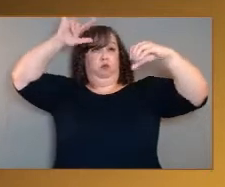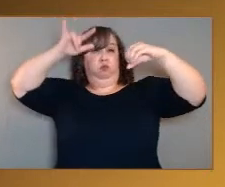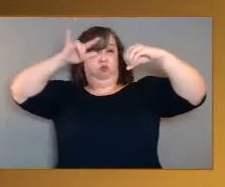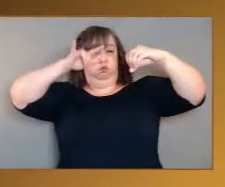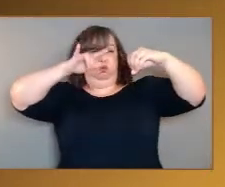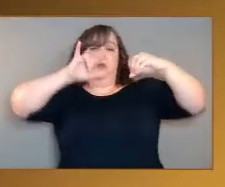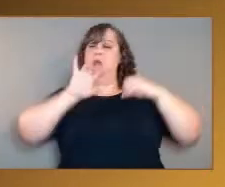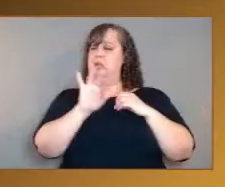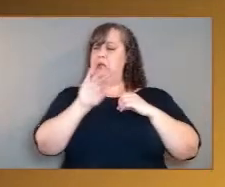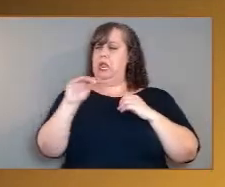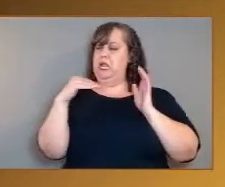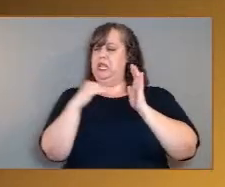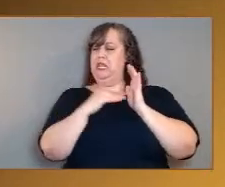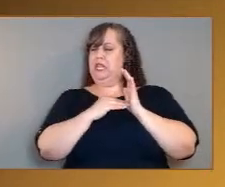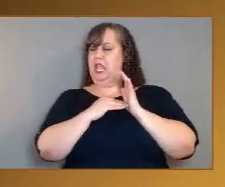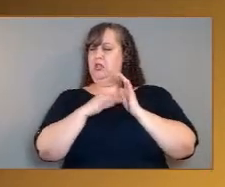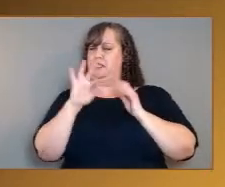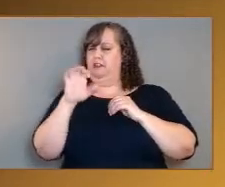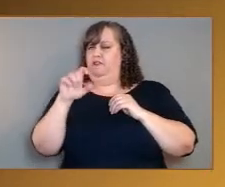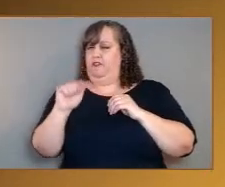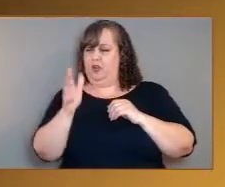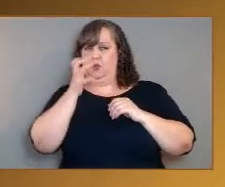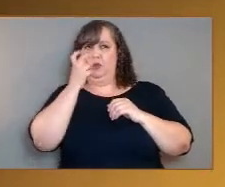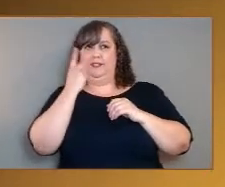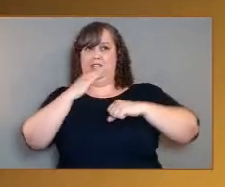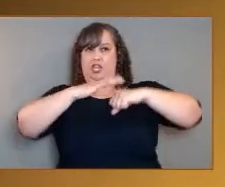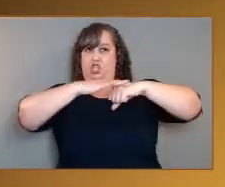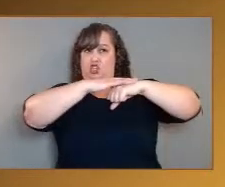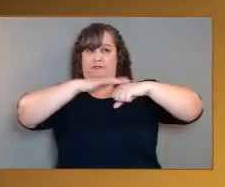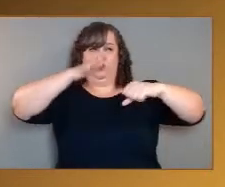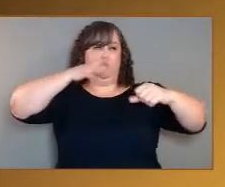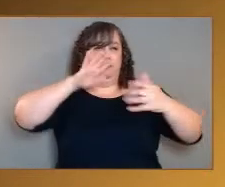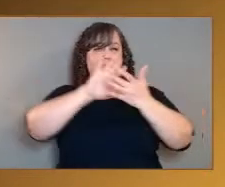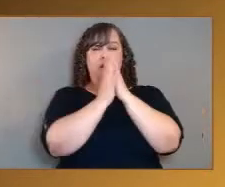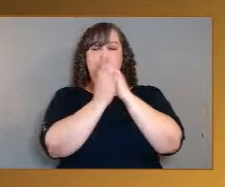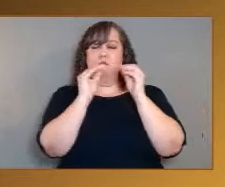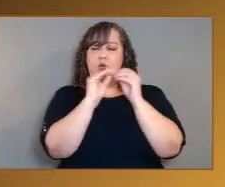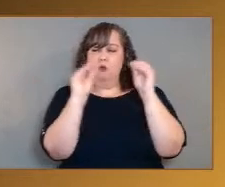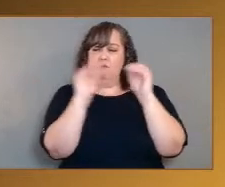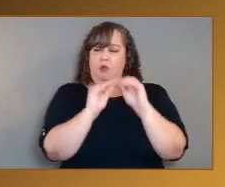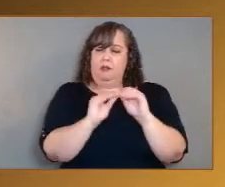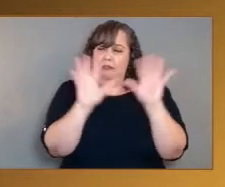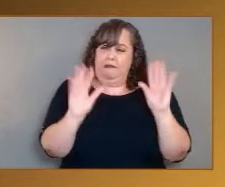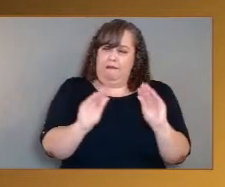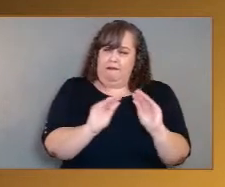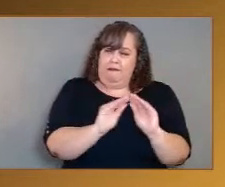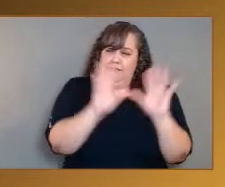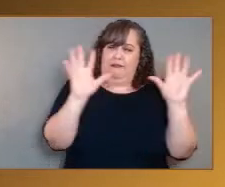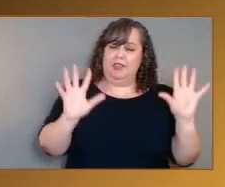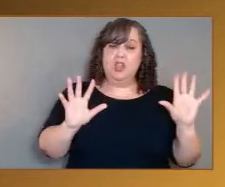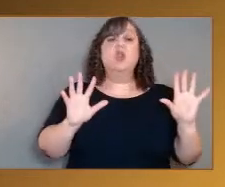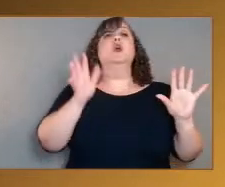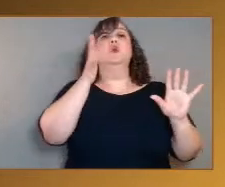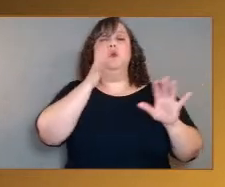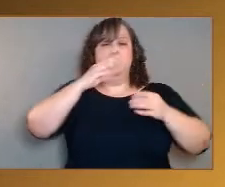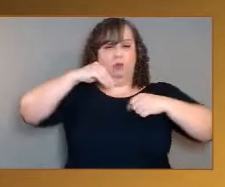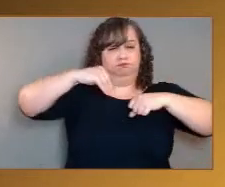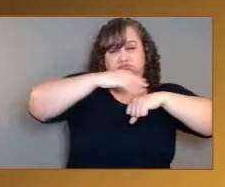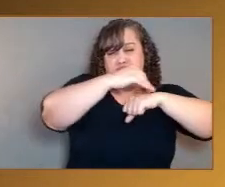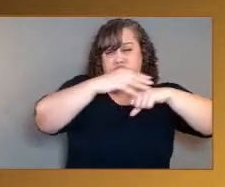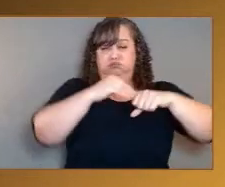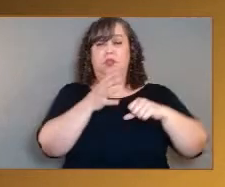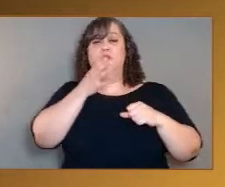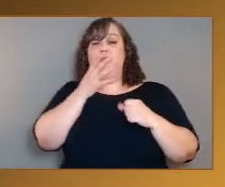start to see that surface and it will get sharper and sharper. We measure its composition. We'll see it in 3D using new machine vision methods.